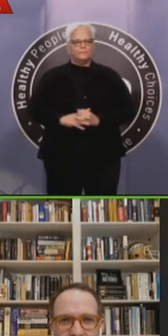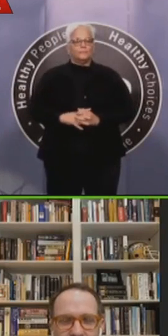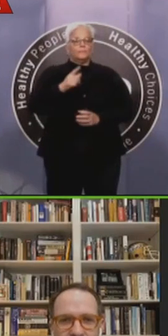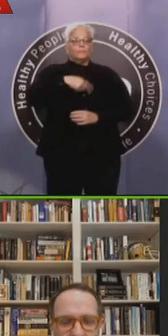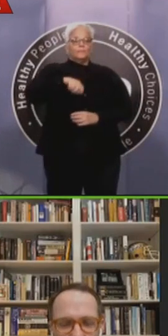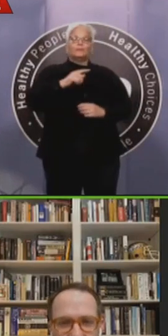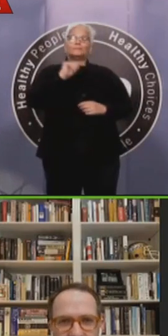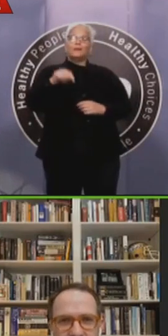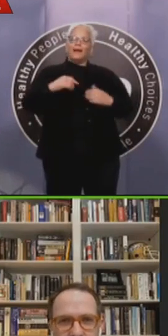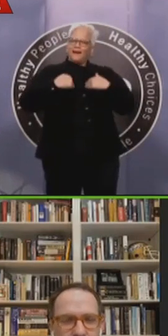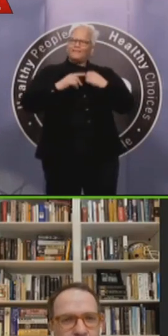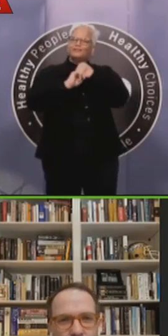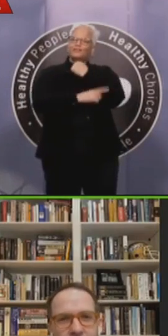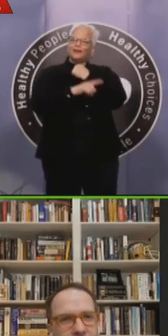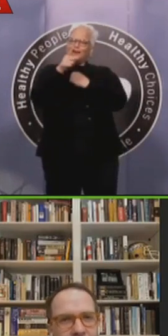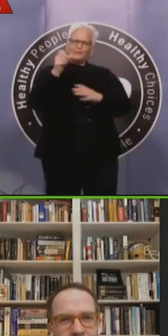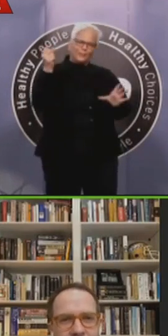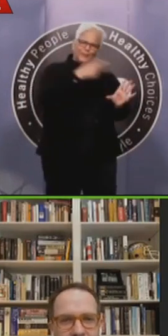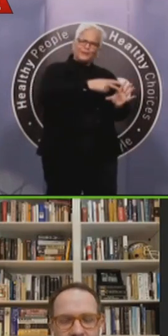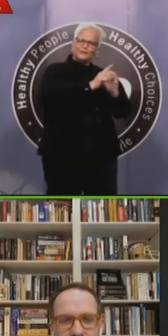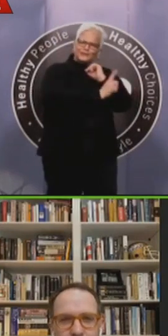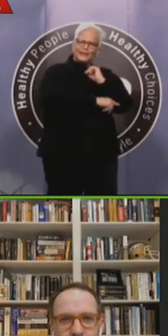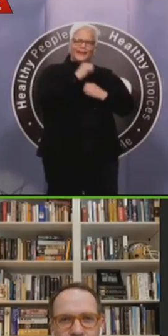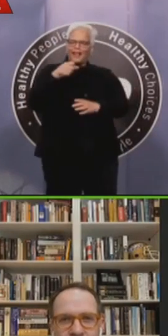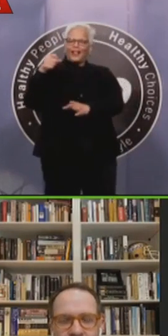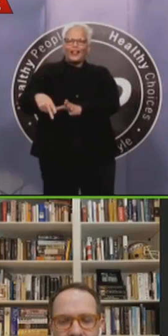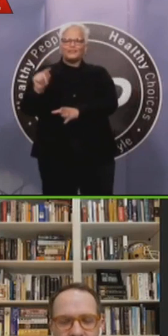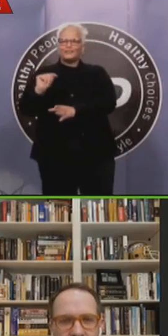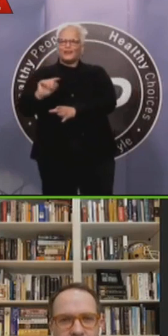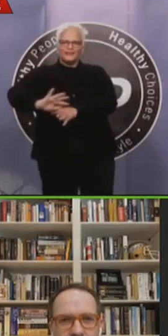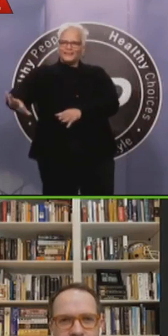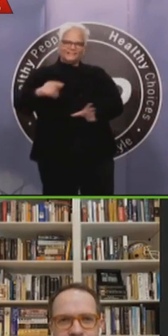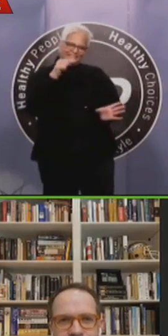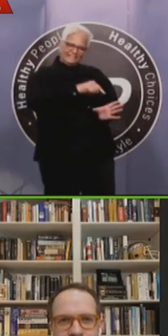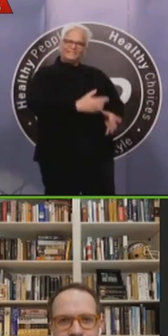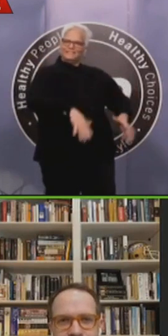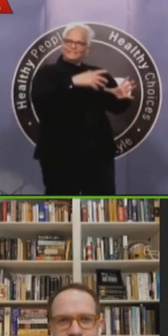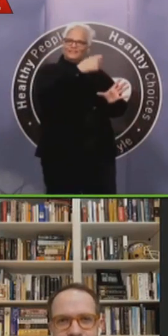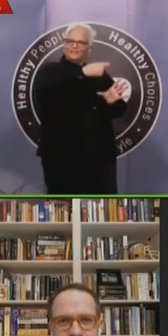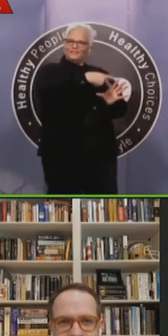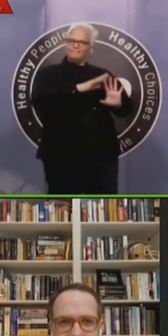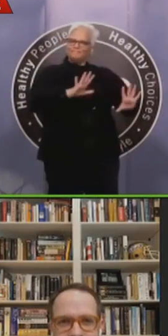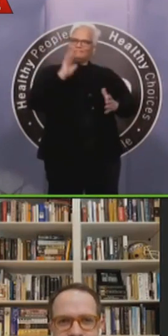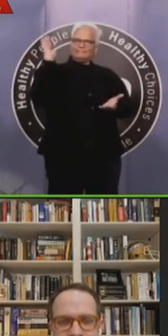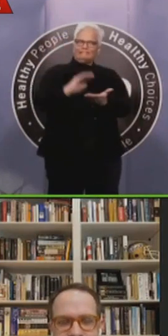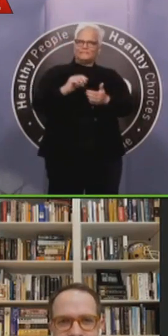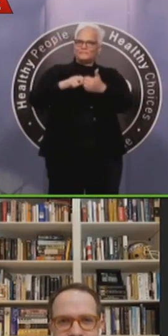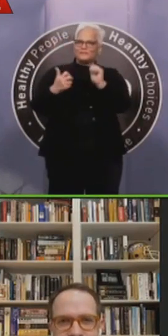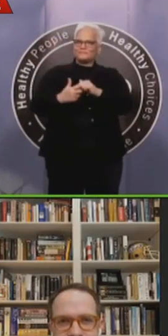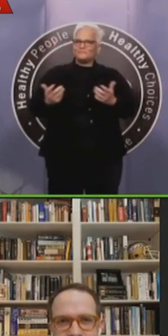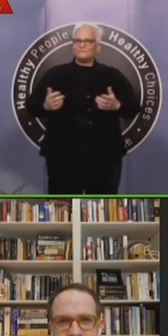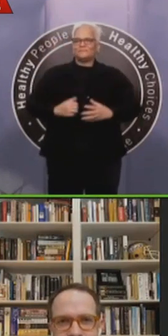your pipes or, or the city's. But so far we haven't had anything unusual, uh, thankfully. Okay. Our last question